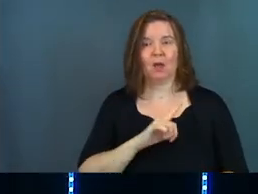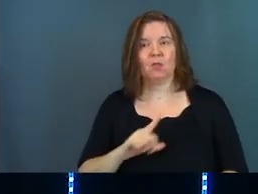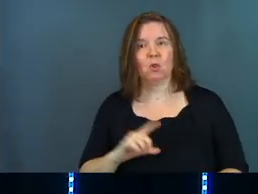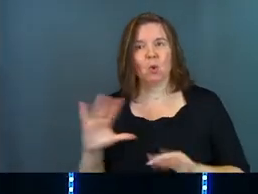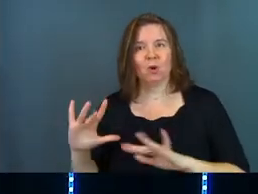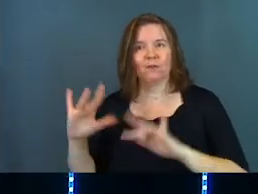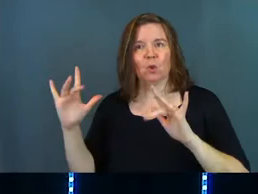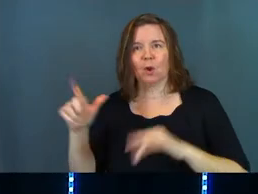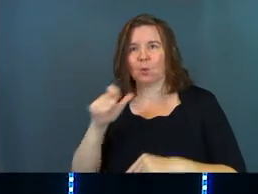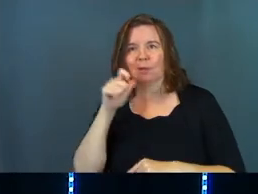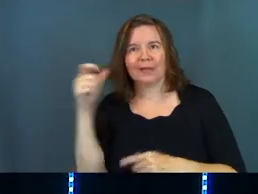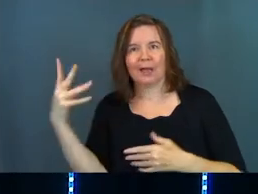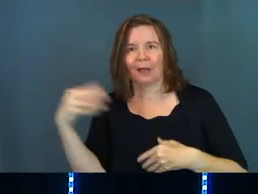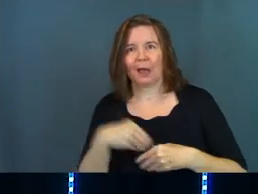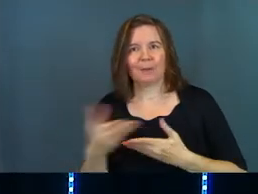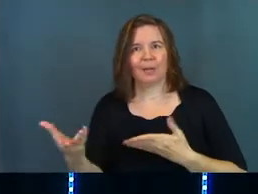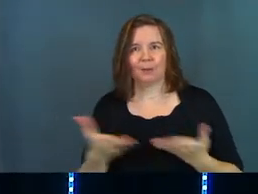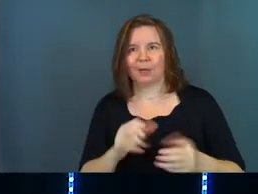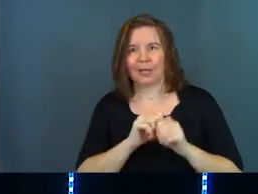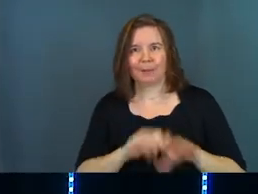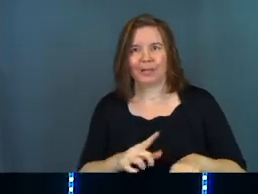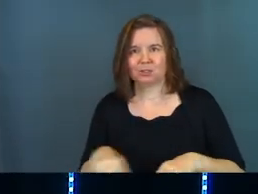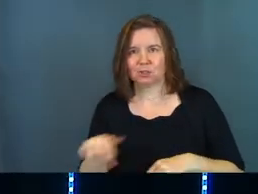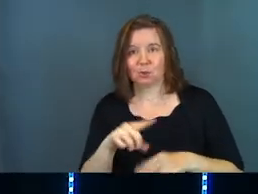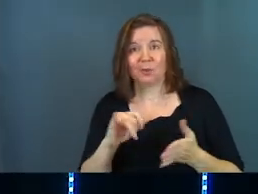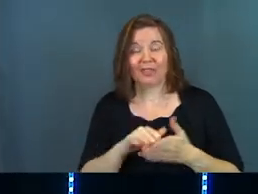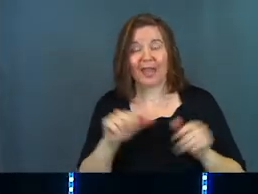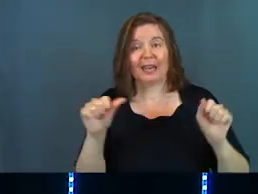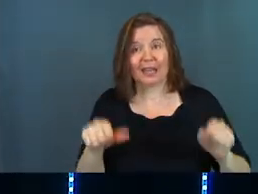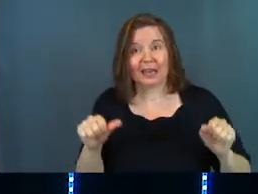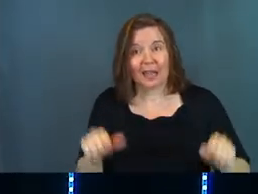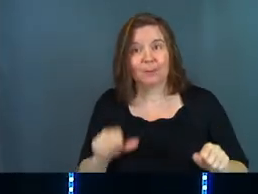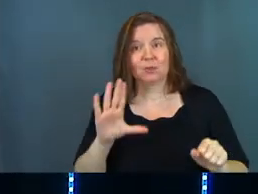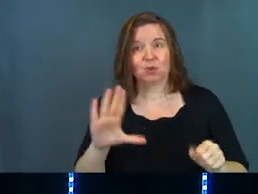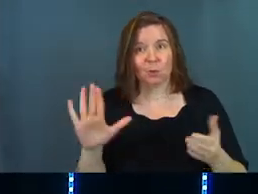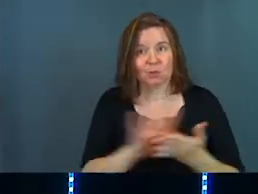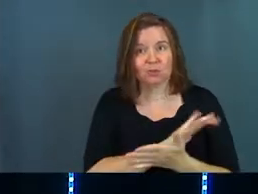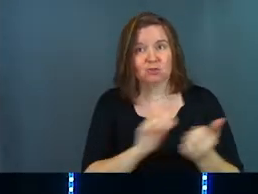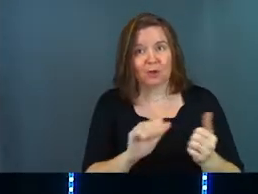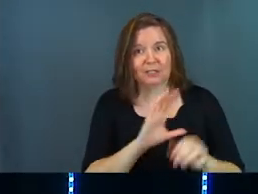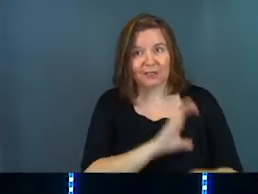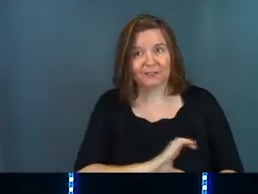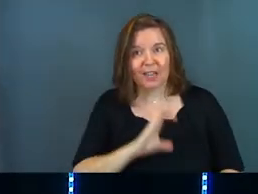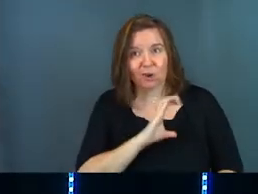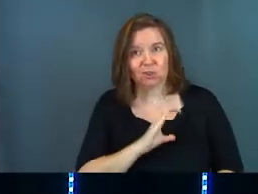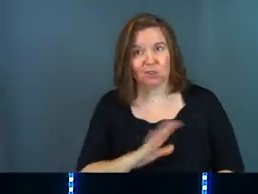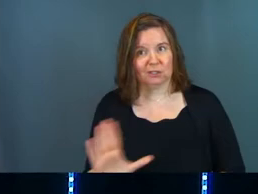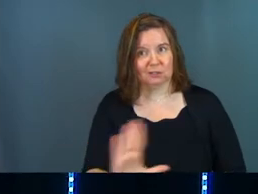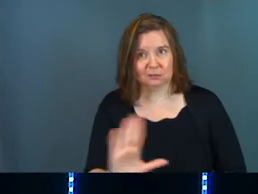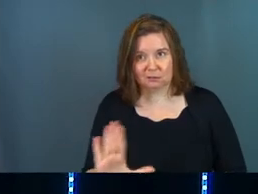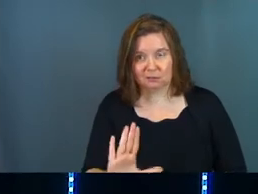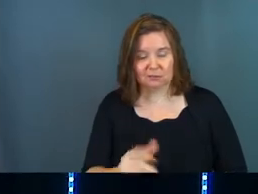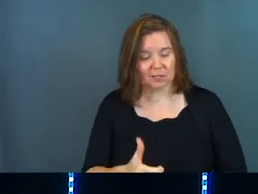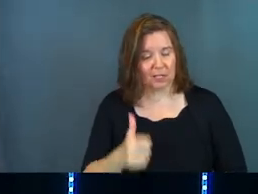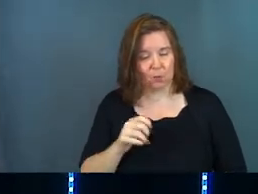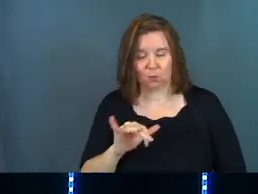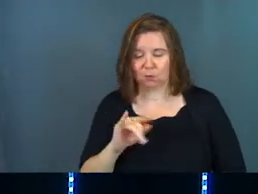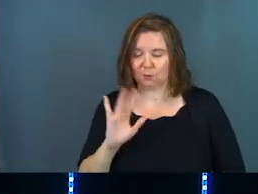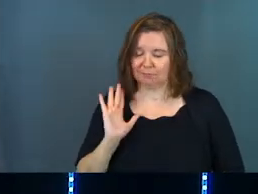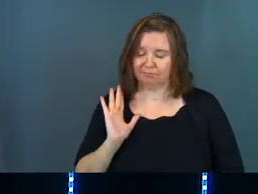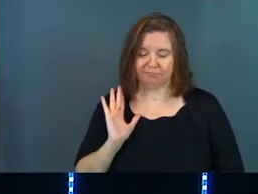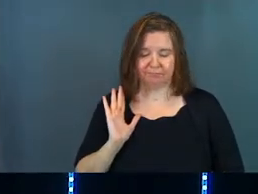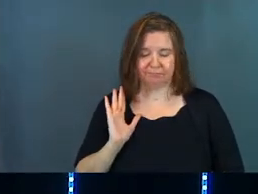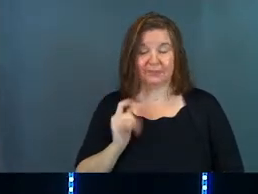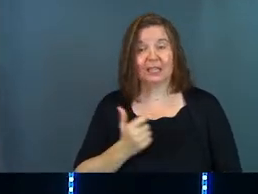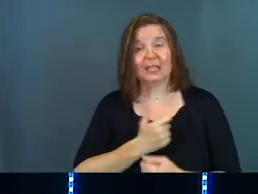Lord of glory will not come and bring a blessing to you that enables your destructive character. He won't do it.